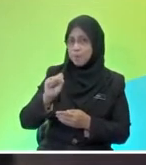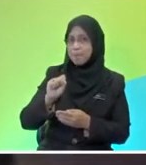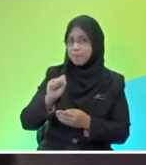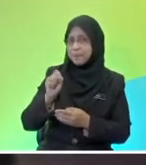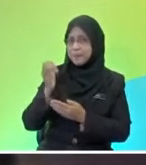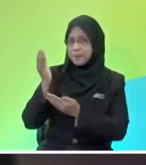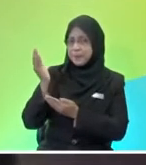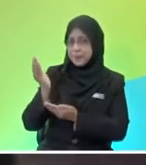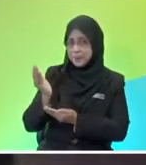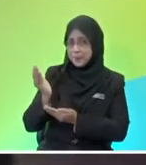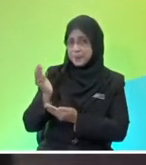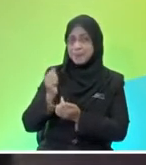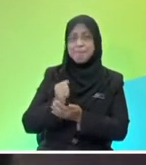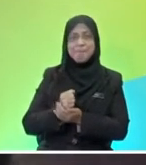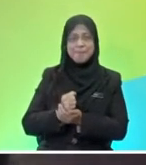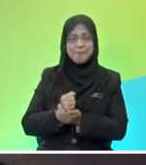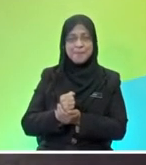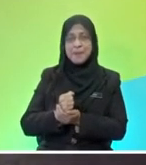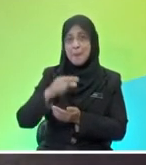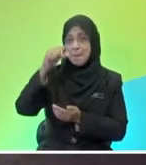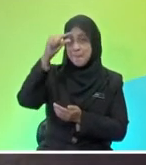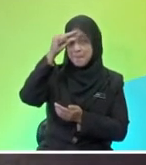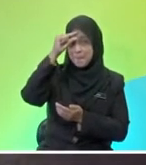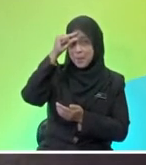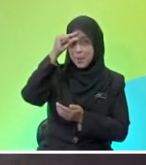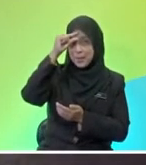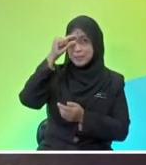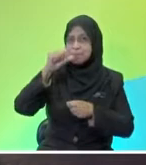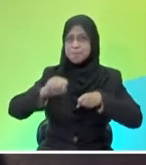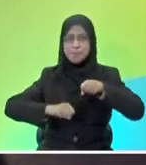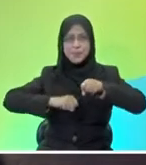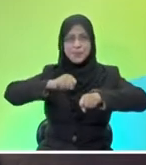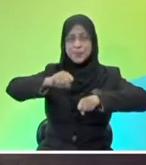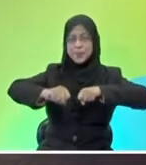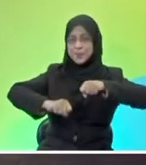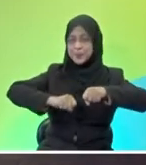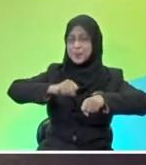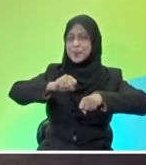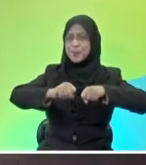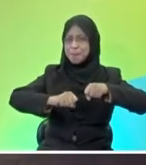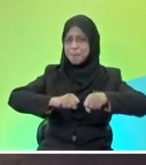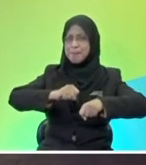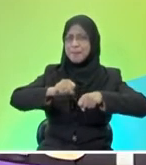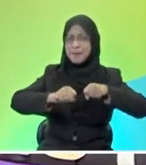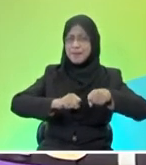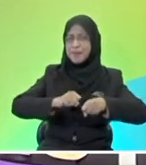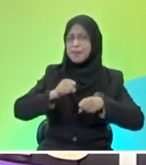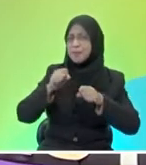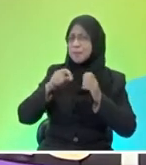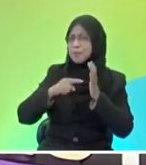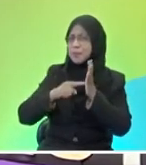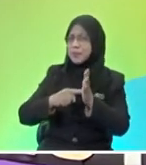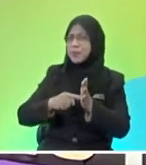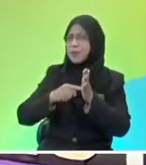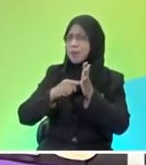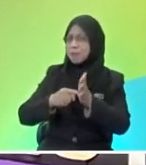whiteboard here. So, there's a boy who is cycling here. Right. Can you use the green arrow to show the